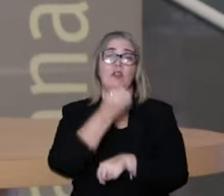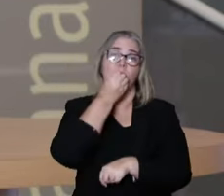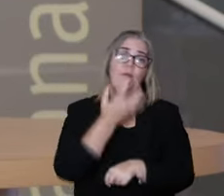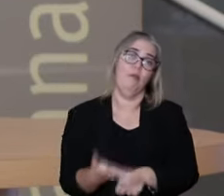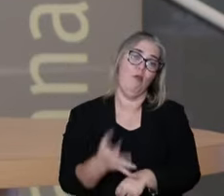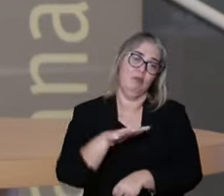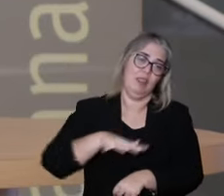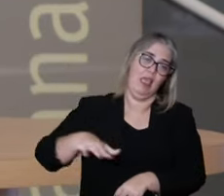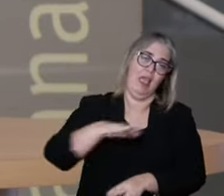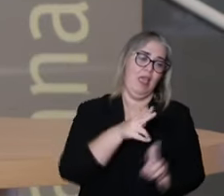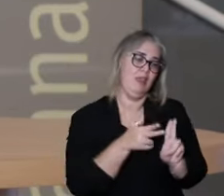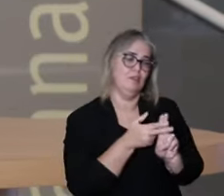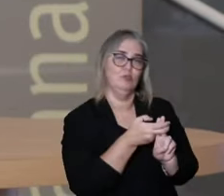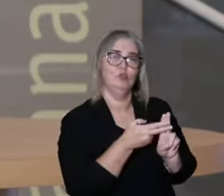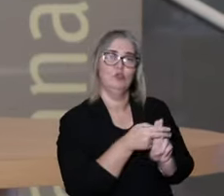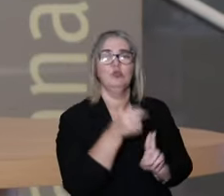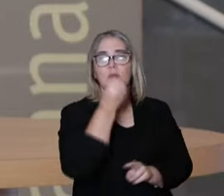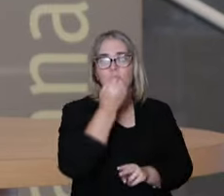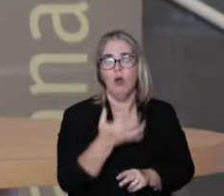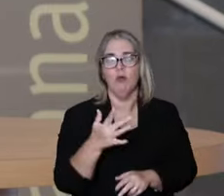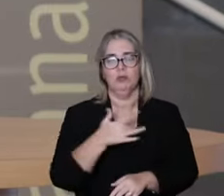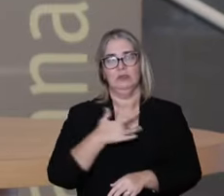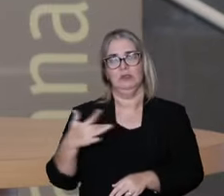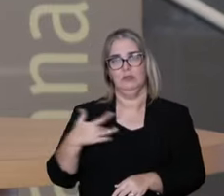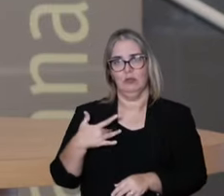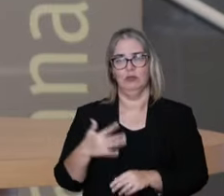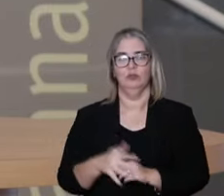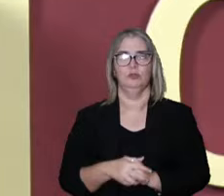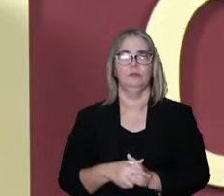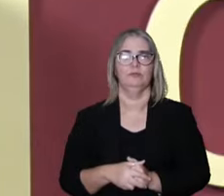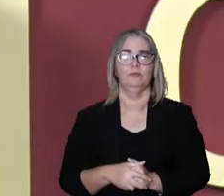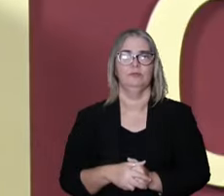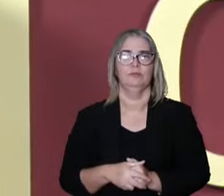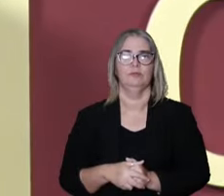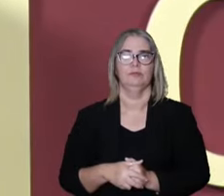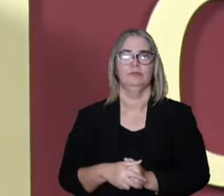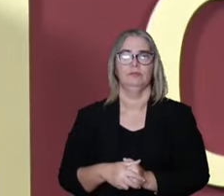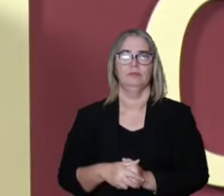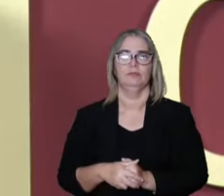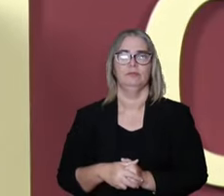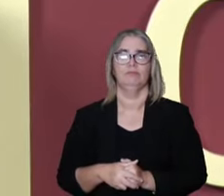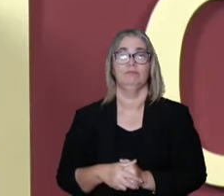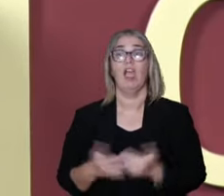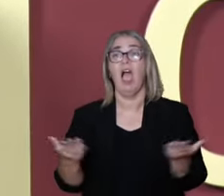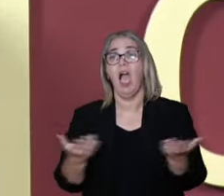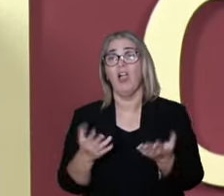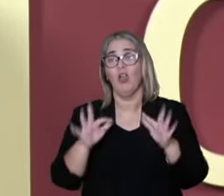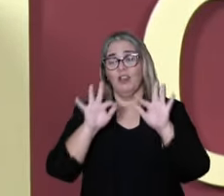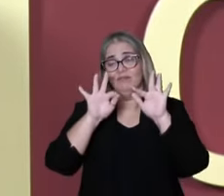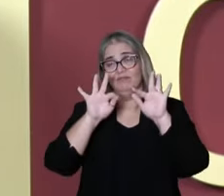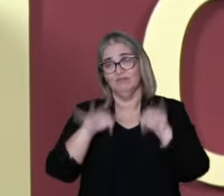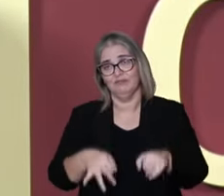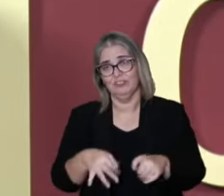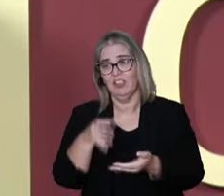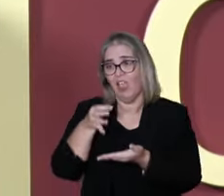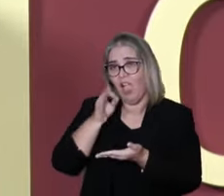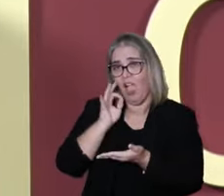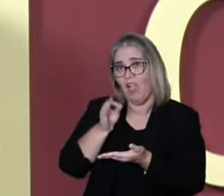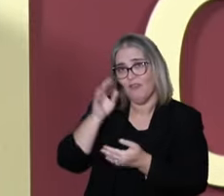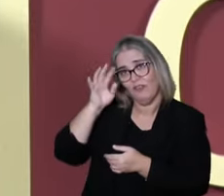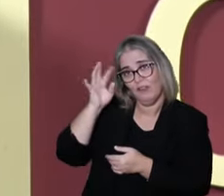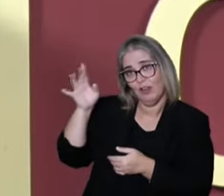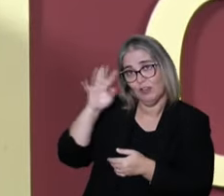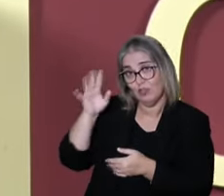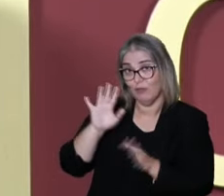good to improve the working of the public health system. Gustavo,